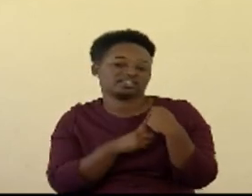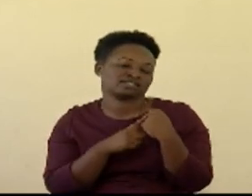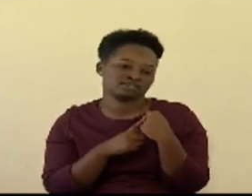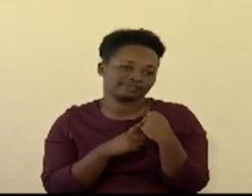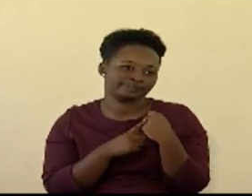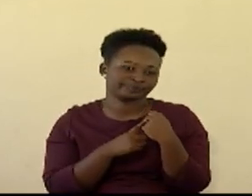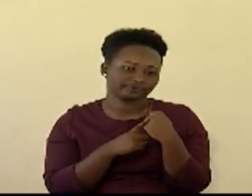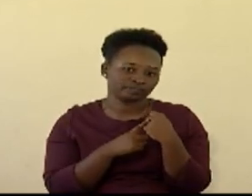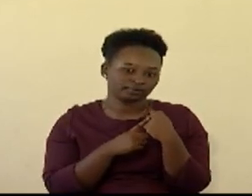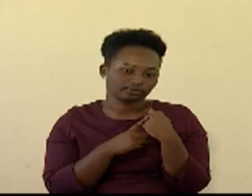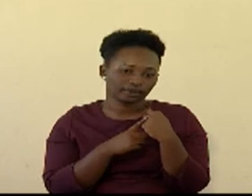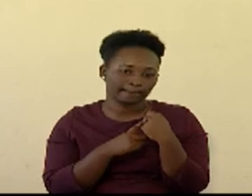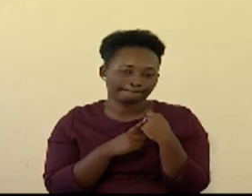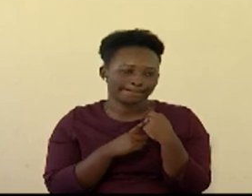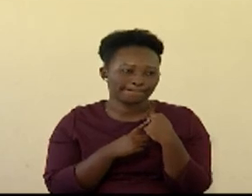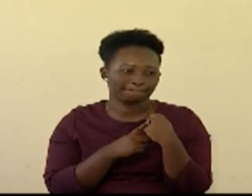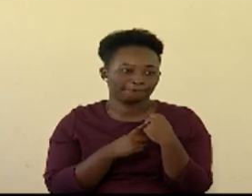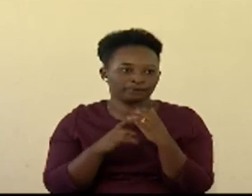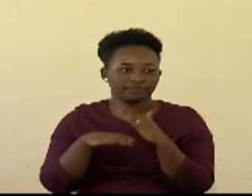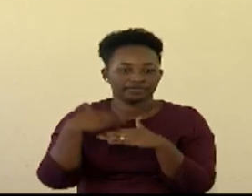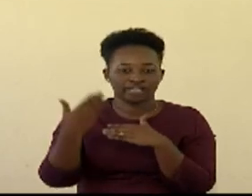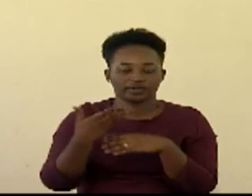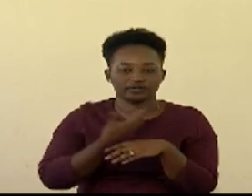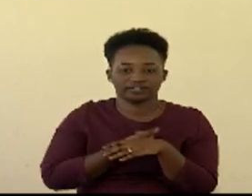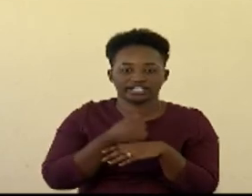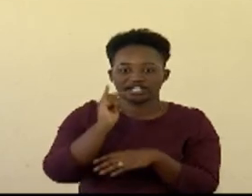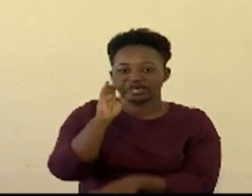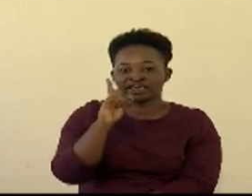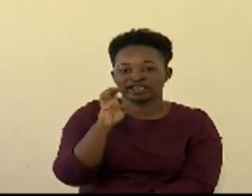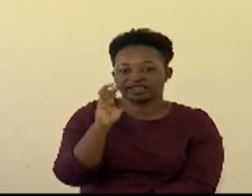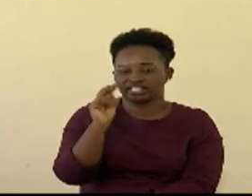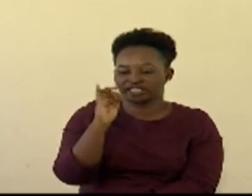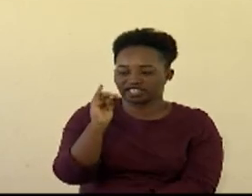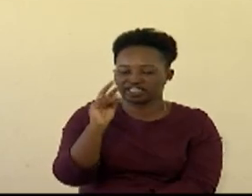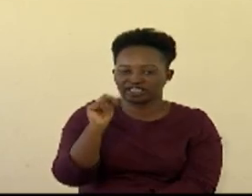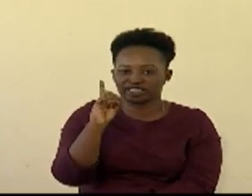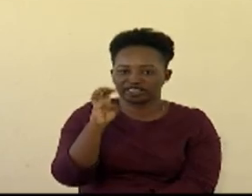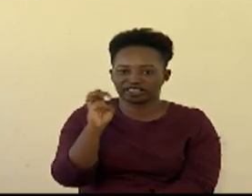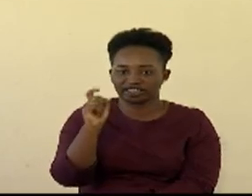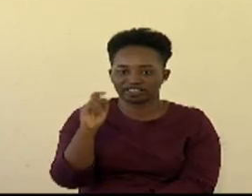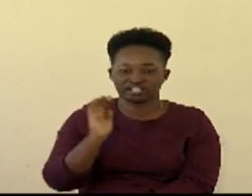now finally I have my index by getting the answer